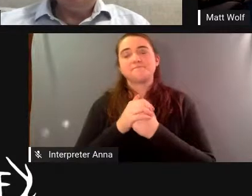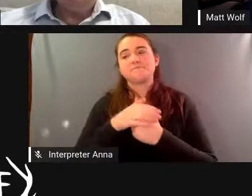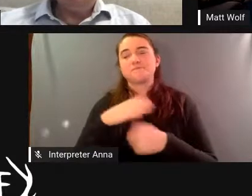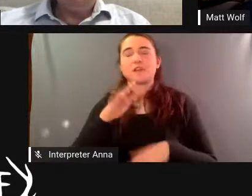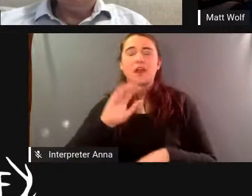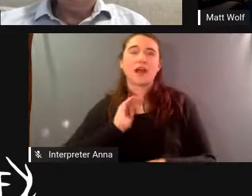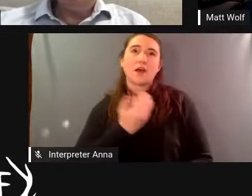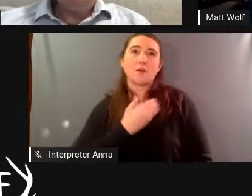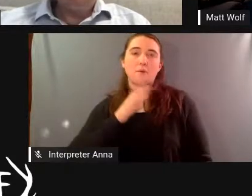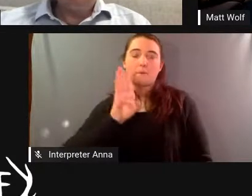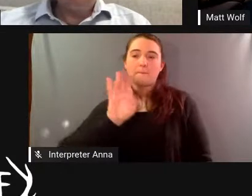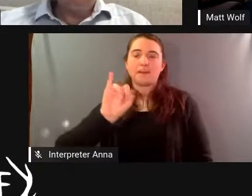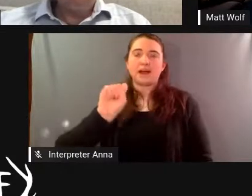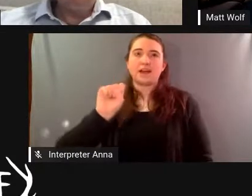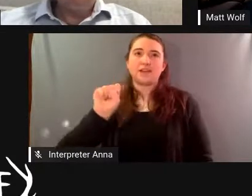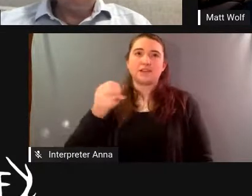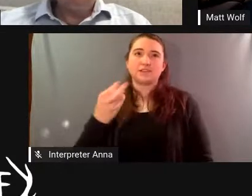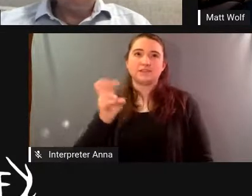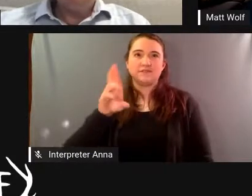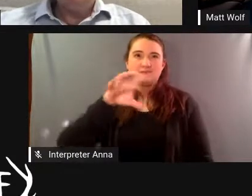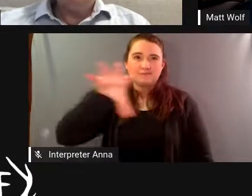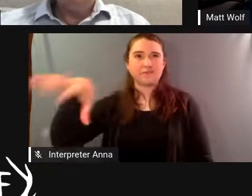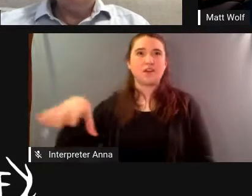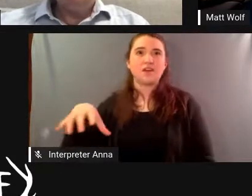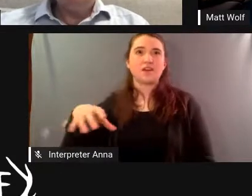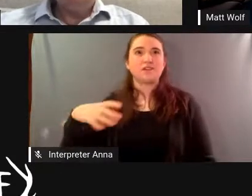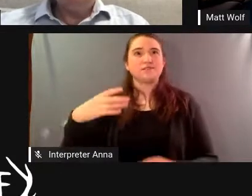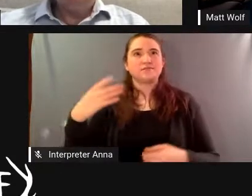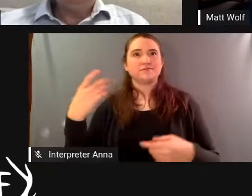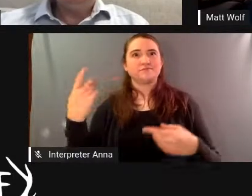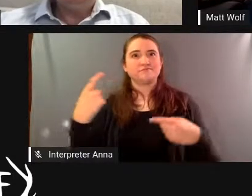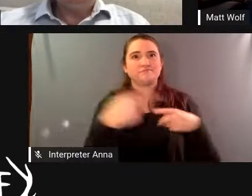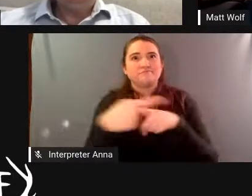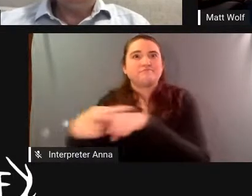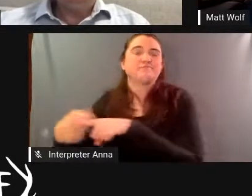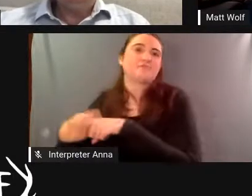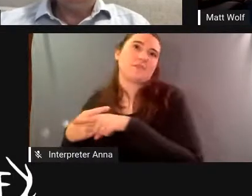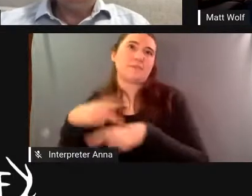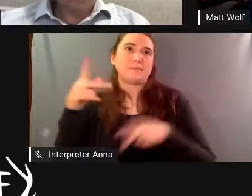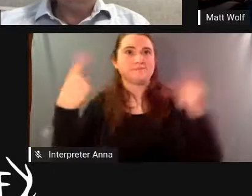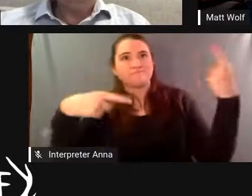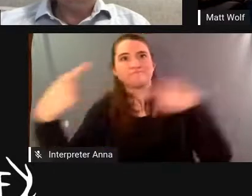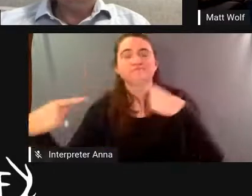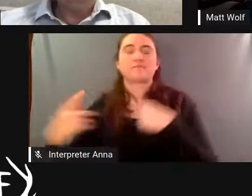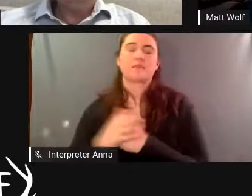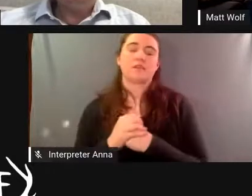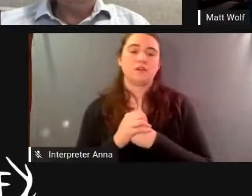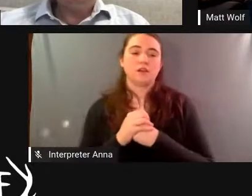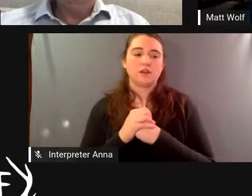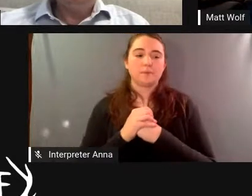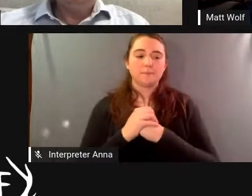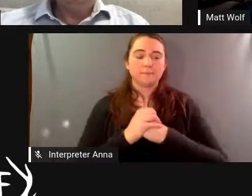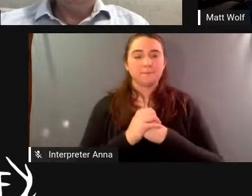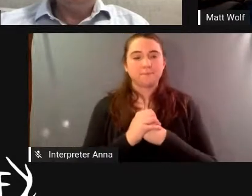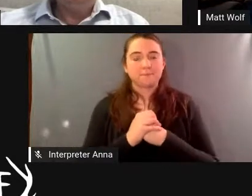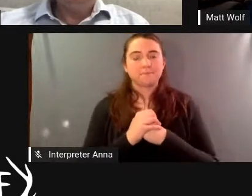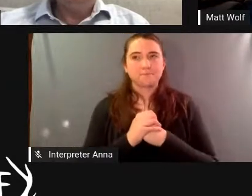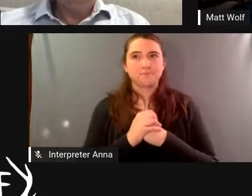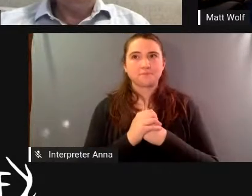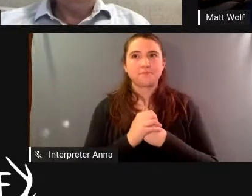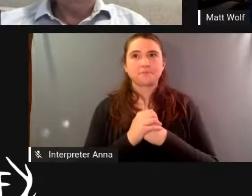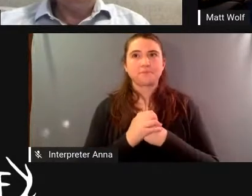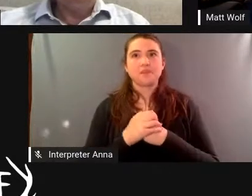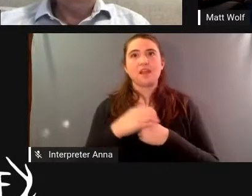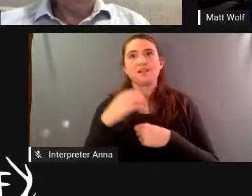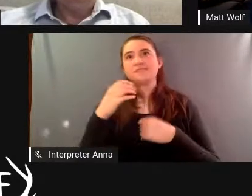was that in addition to all of the detailed you know so-called reductionist or analytic science that had to